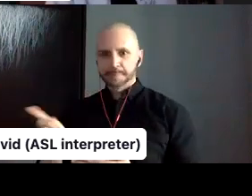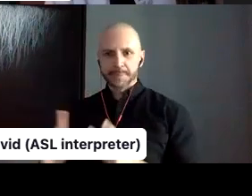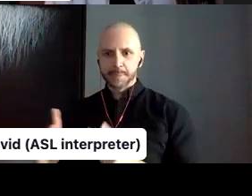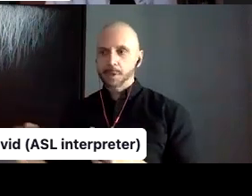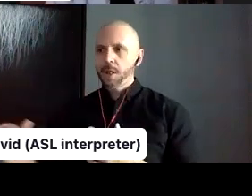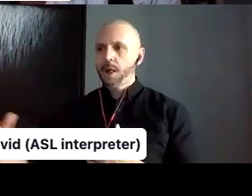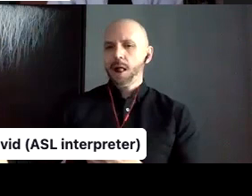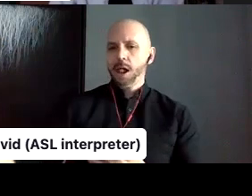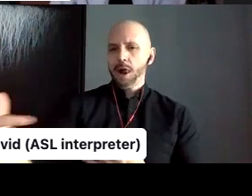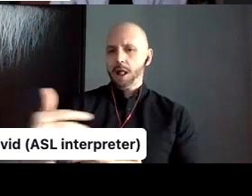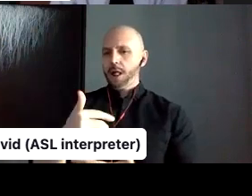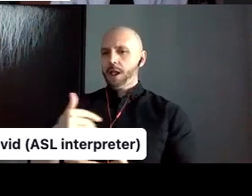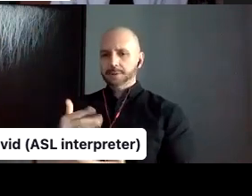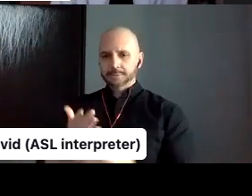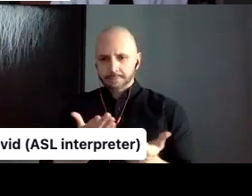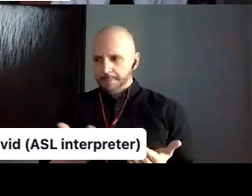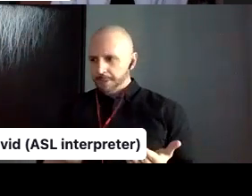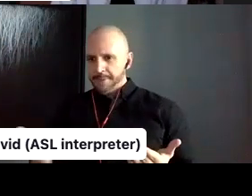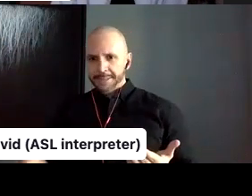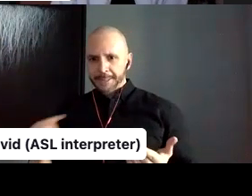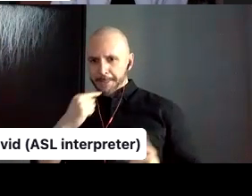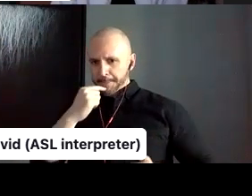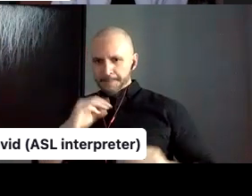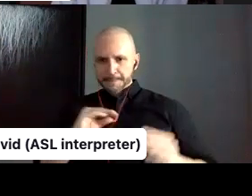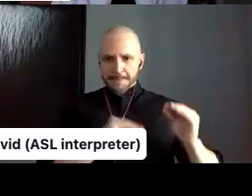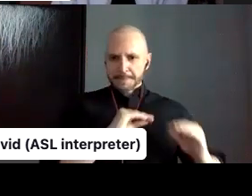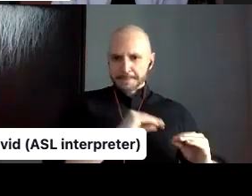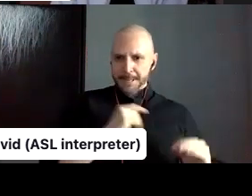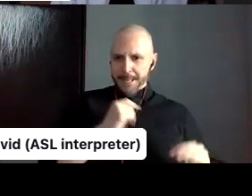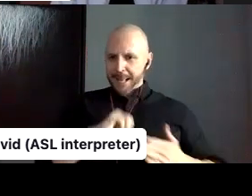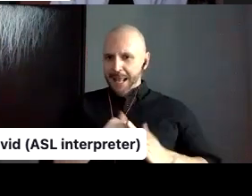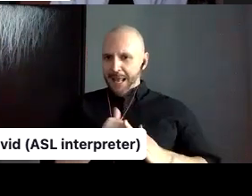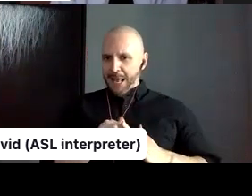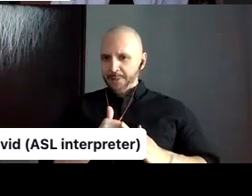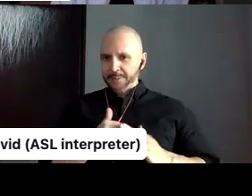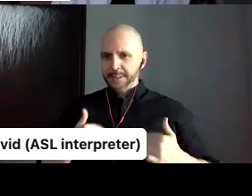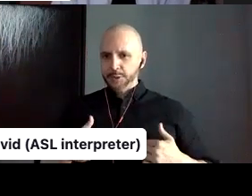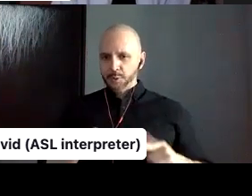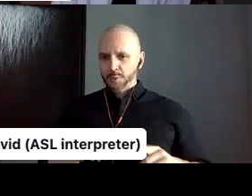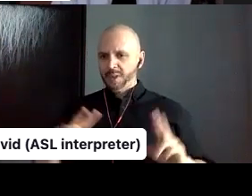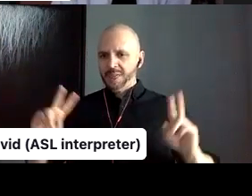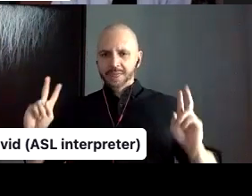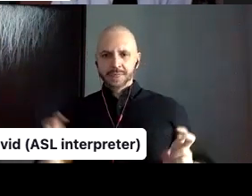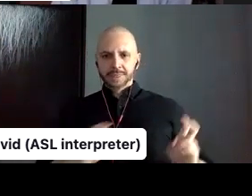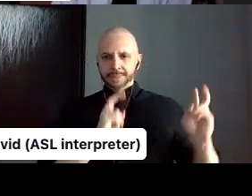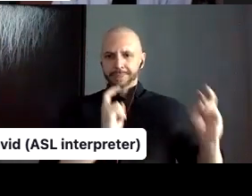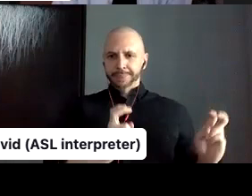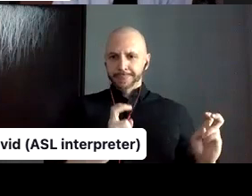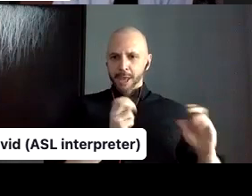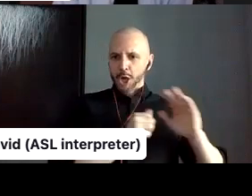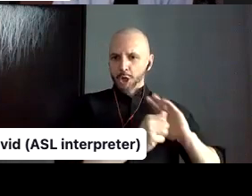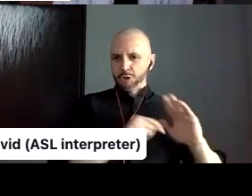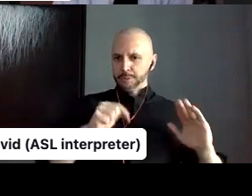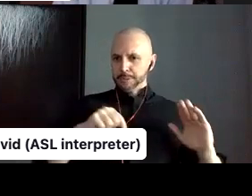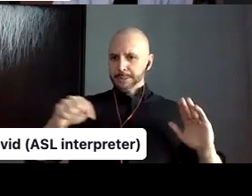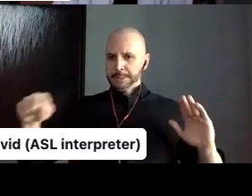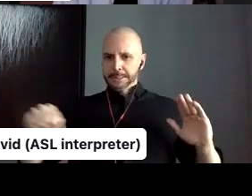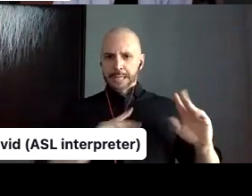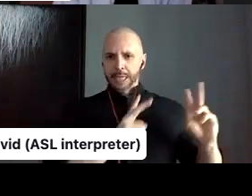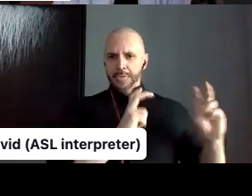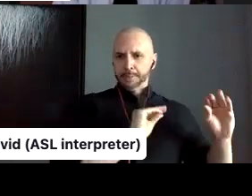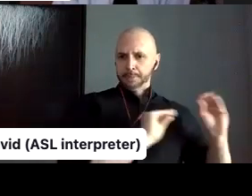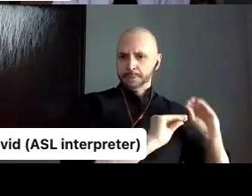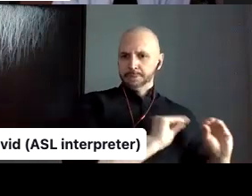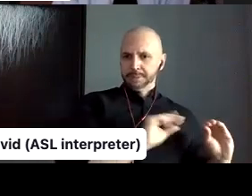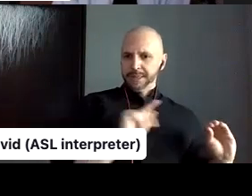are themes that we can recognize? And I'll dive more into the content of that later, but, um, in, in terms of ordering, we found